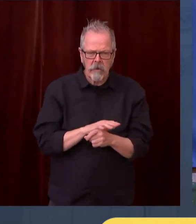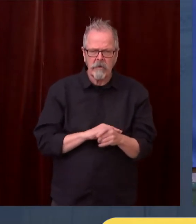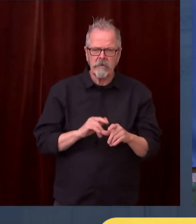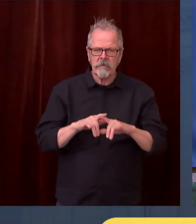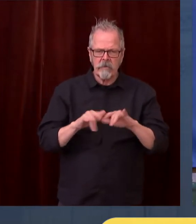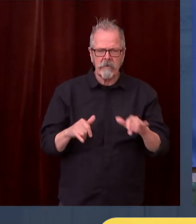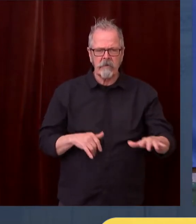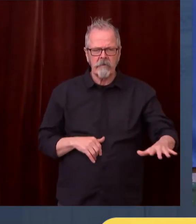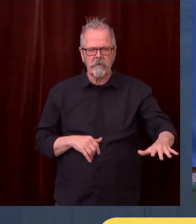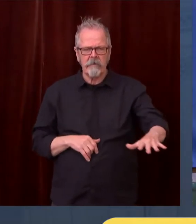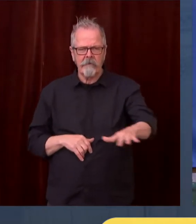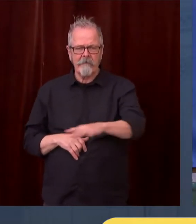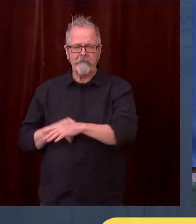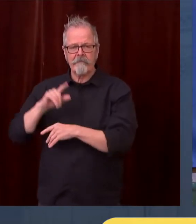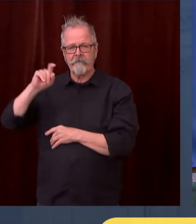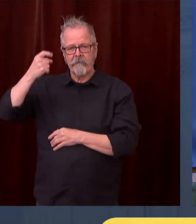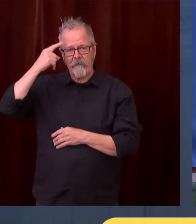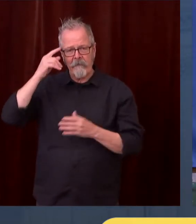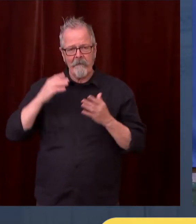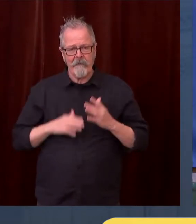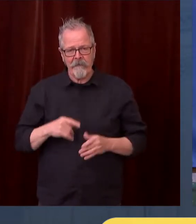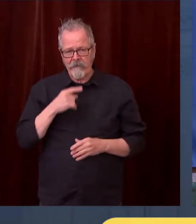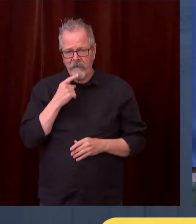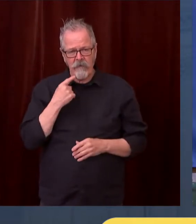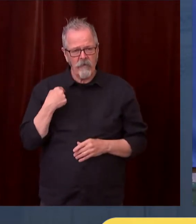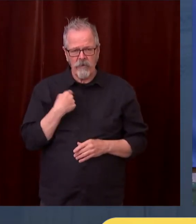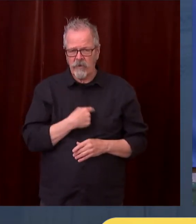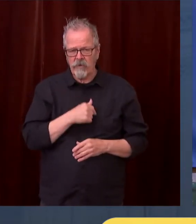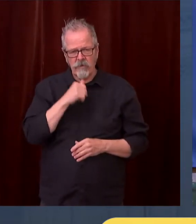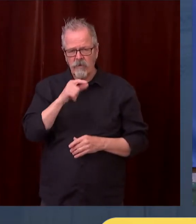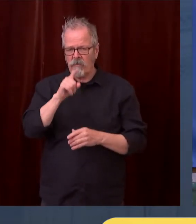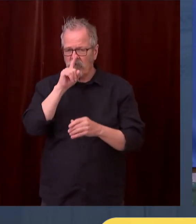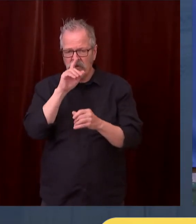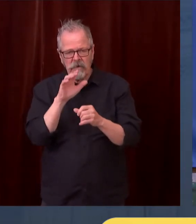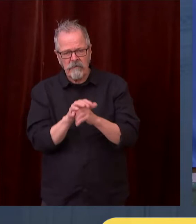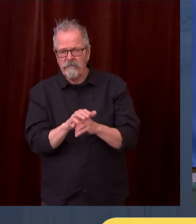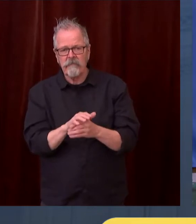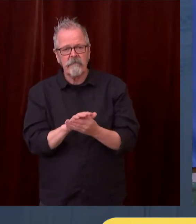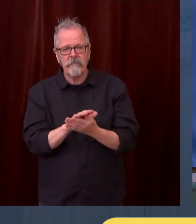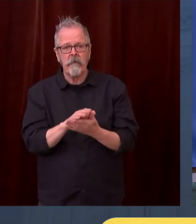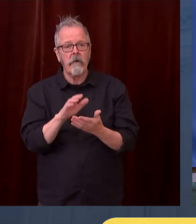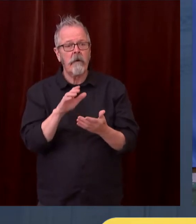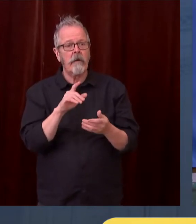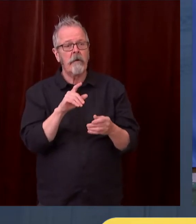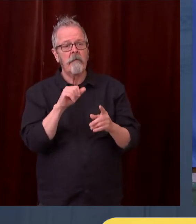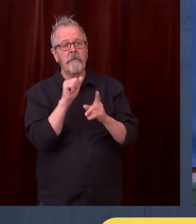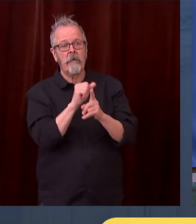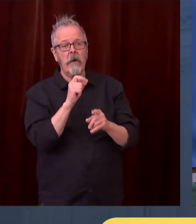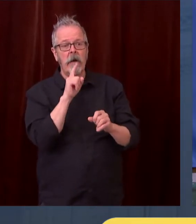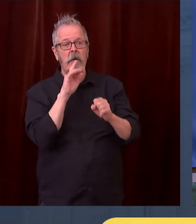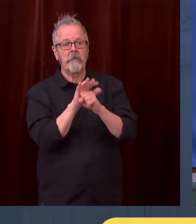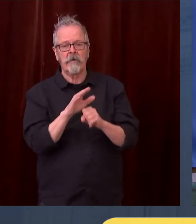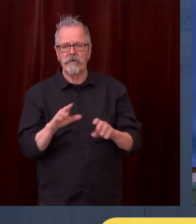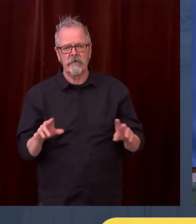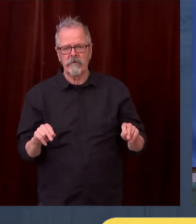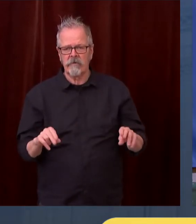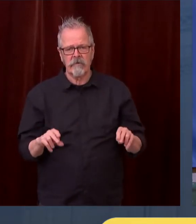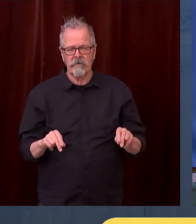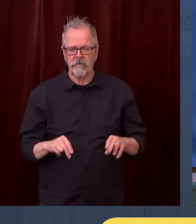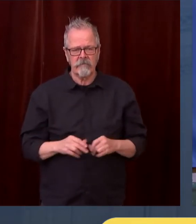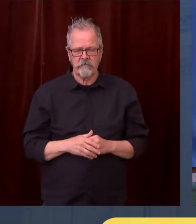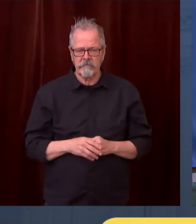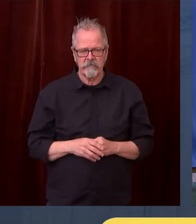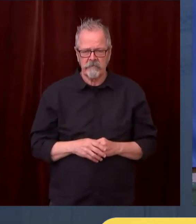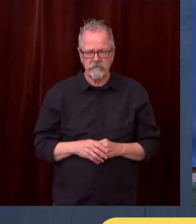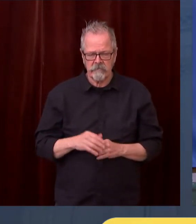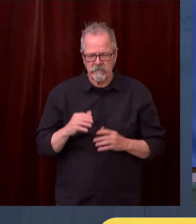All right. Up next, we'll go to Laurel Demkiewicz with the Spokesman Review. Go ahead, Laurel. Hi, Governor. This is either